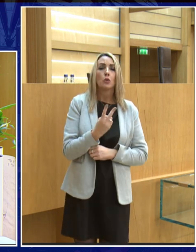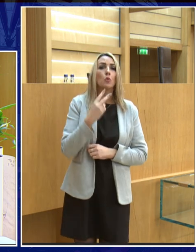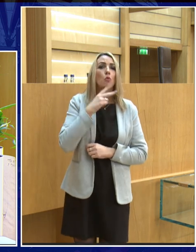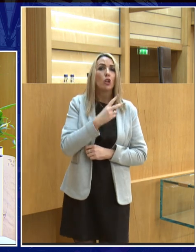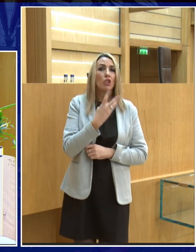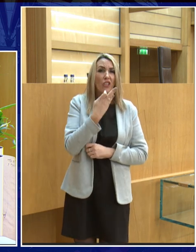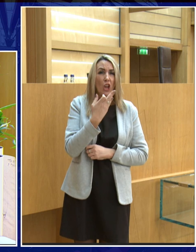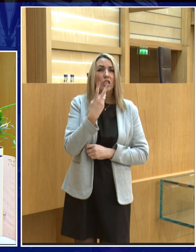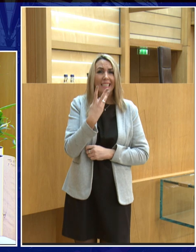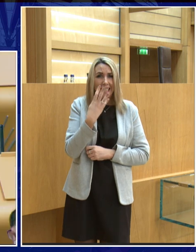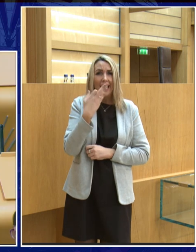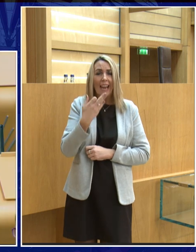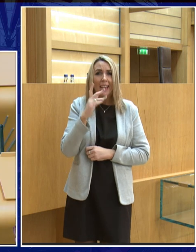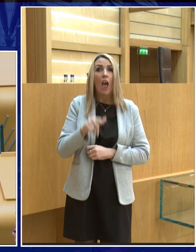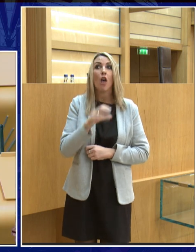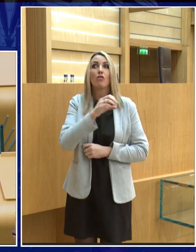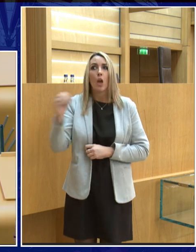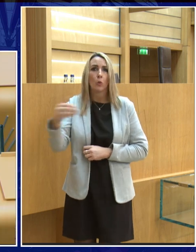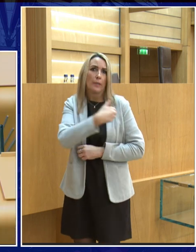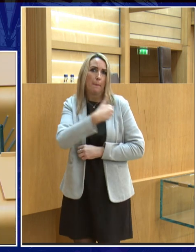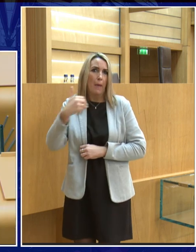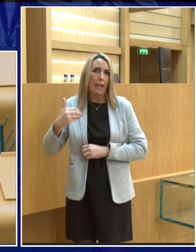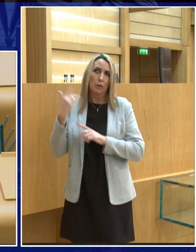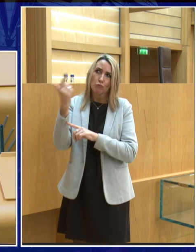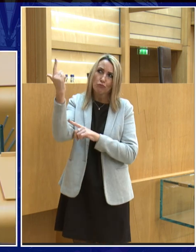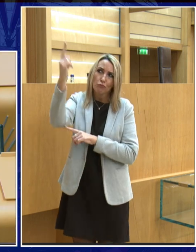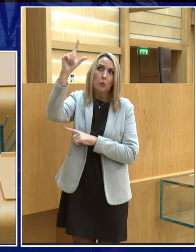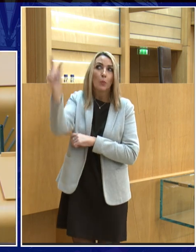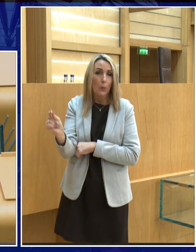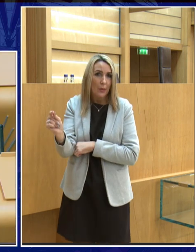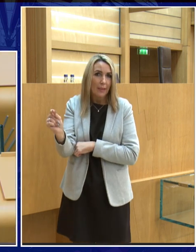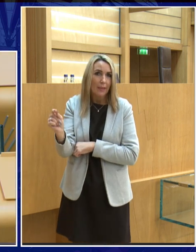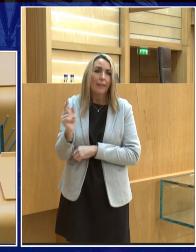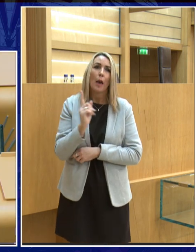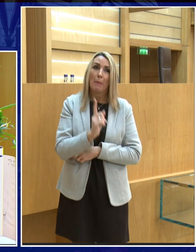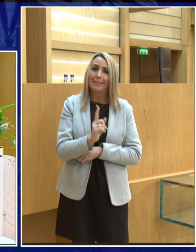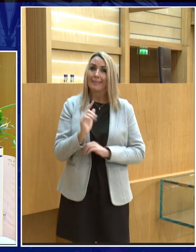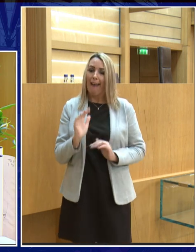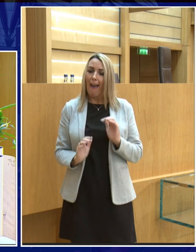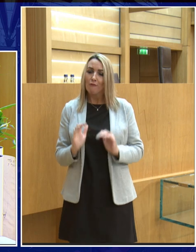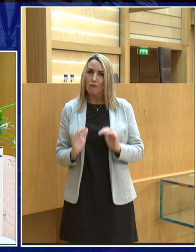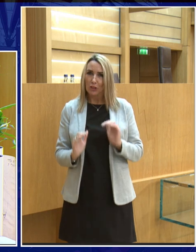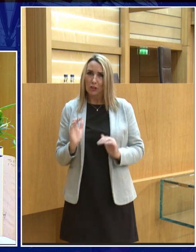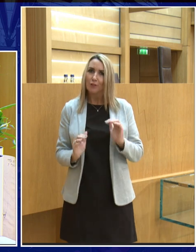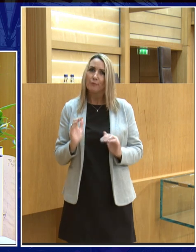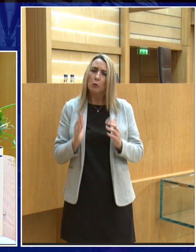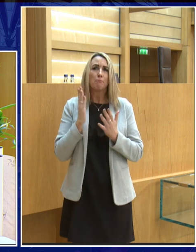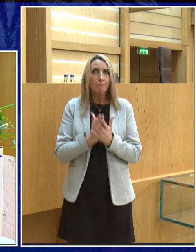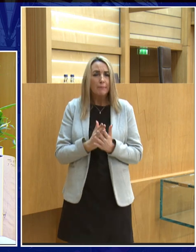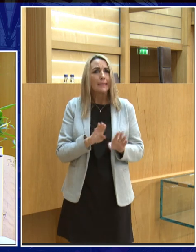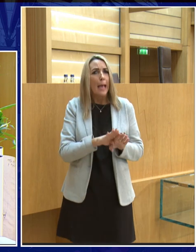239,000 miles away okay okay it's quite but I need to qualify that because that's on average